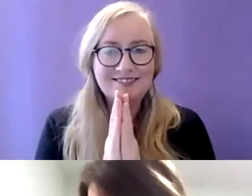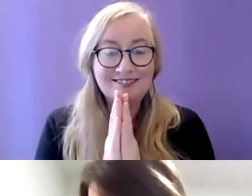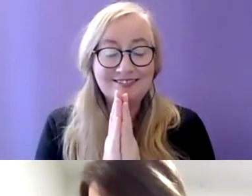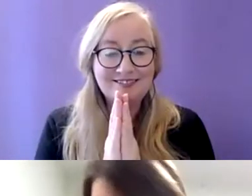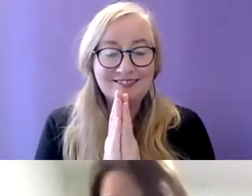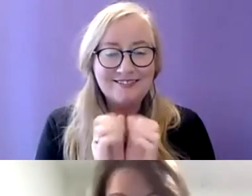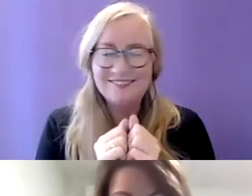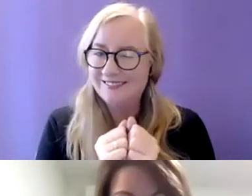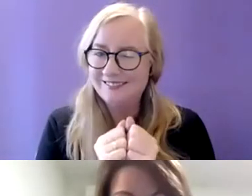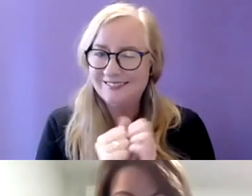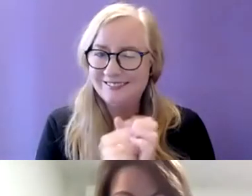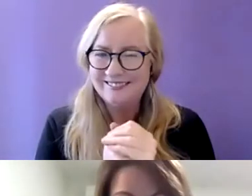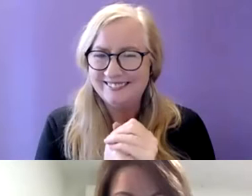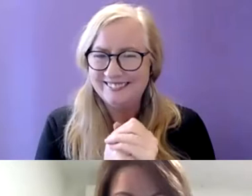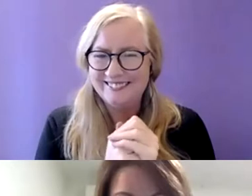okay